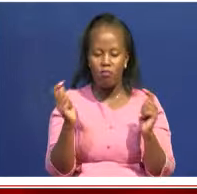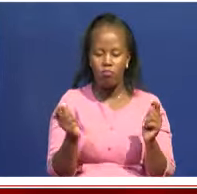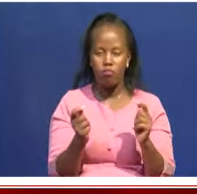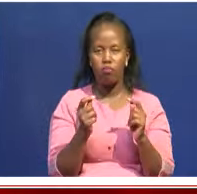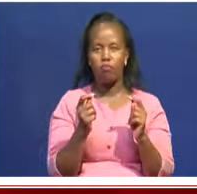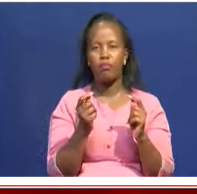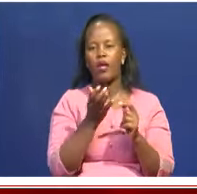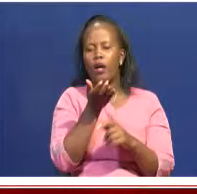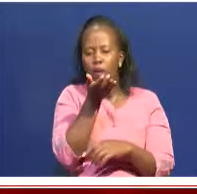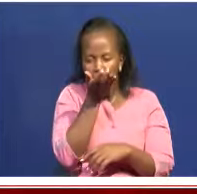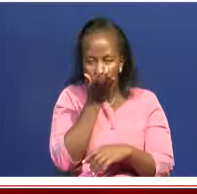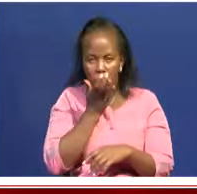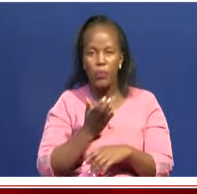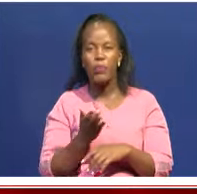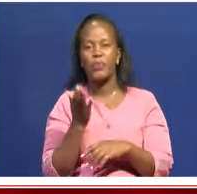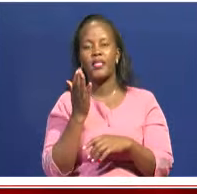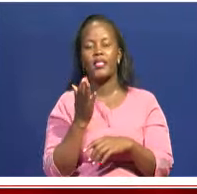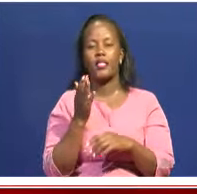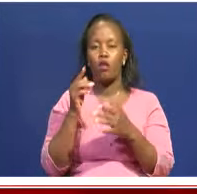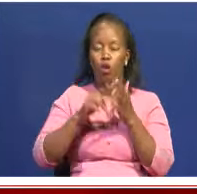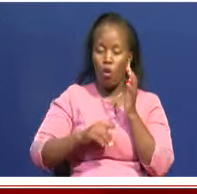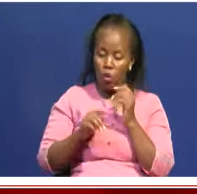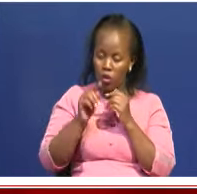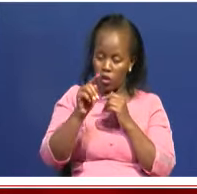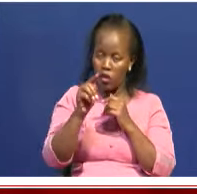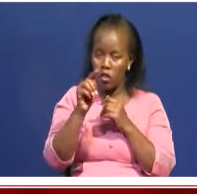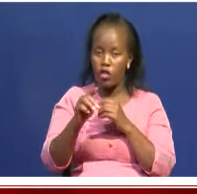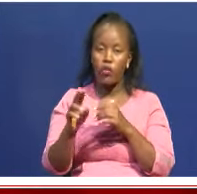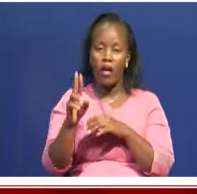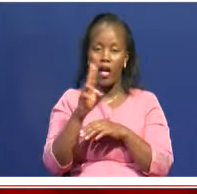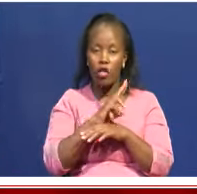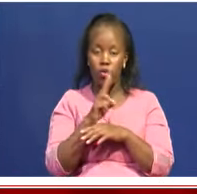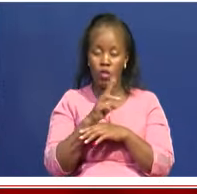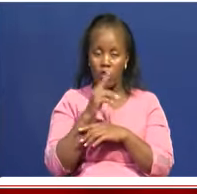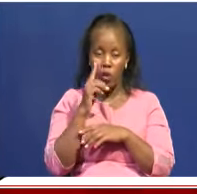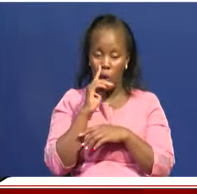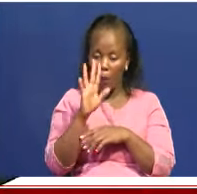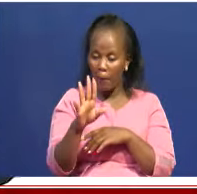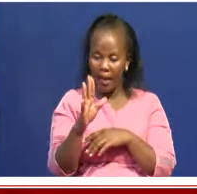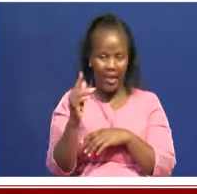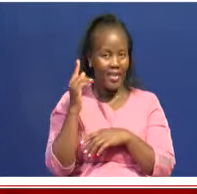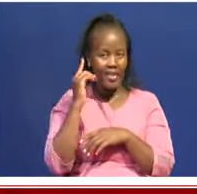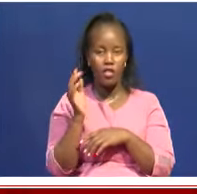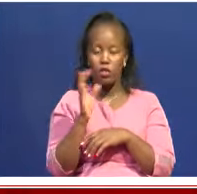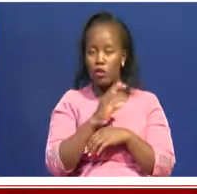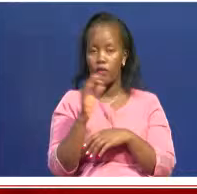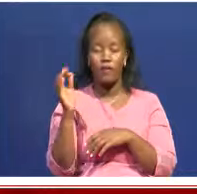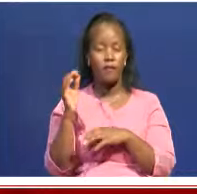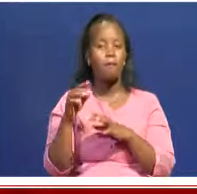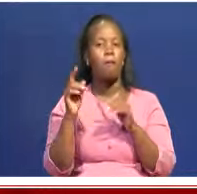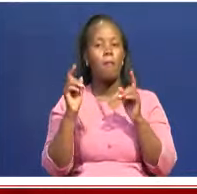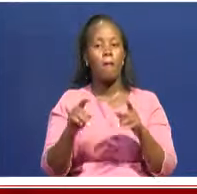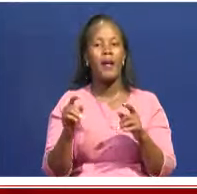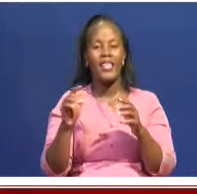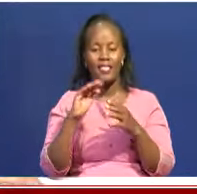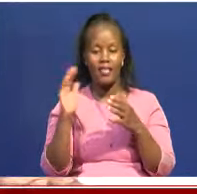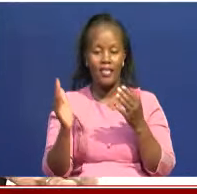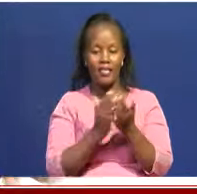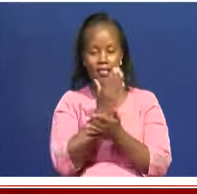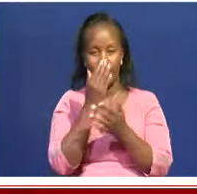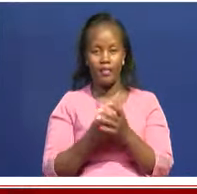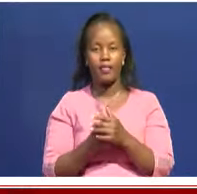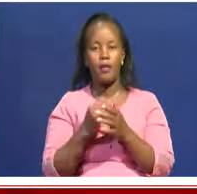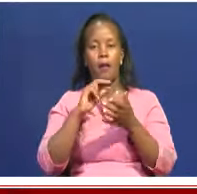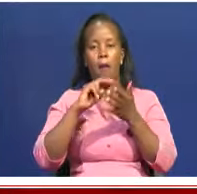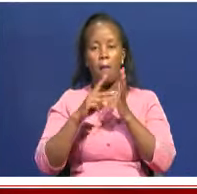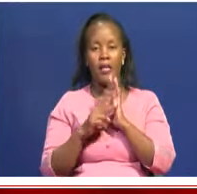where you're told what you're using, the cultural artifacts that you're using in your homes are illegal. So you need to get rid of all of them. So by getting rid of all